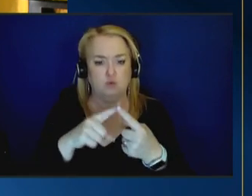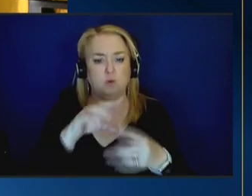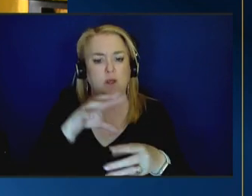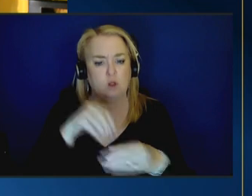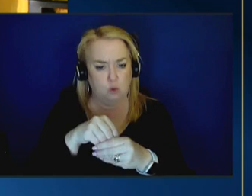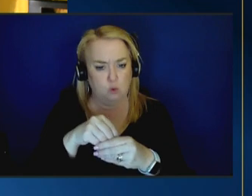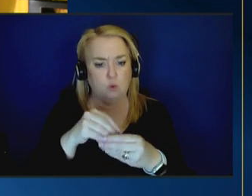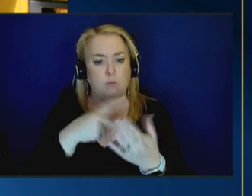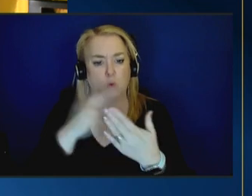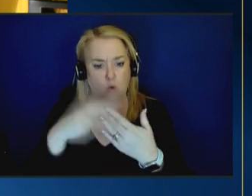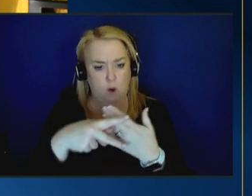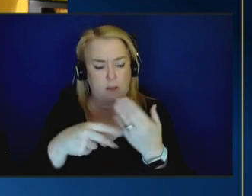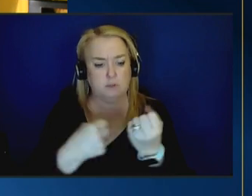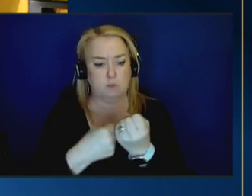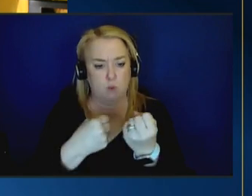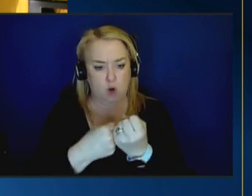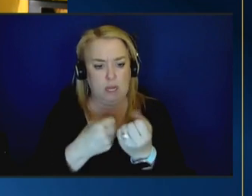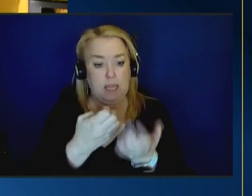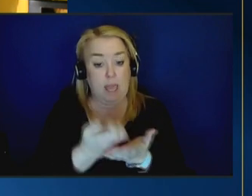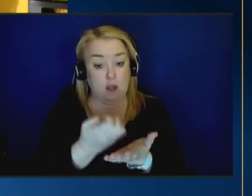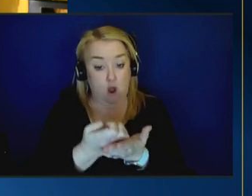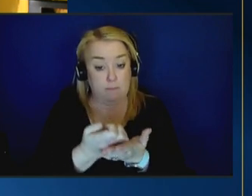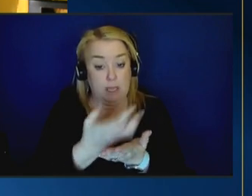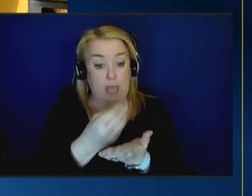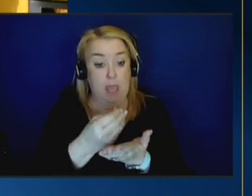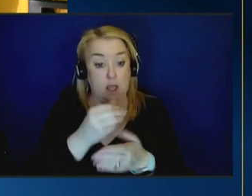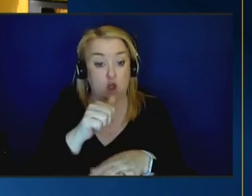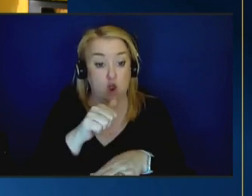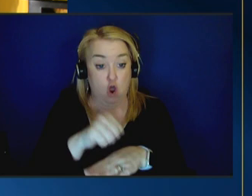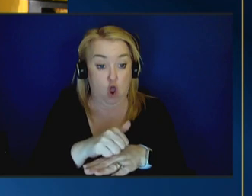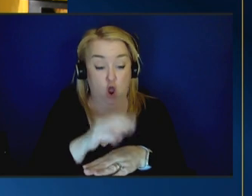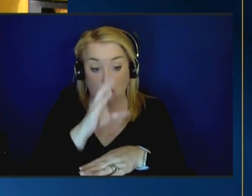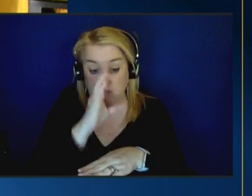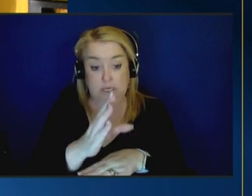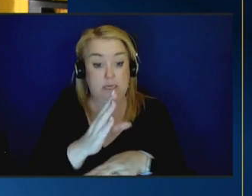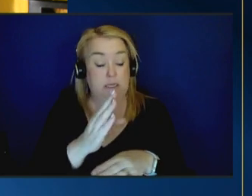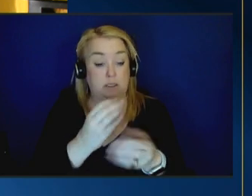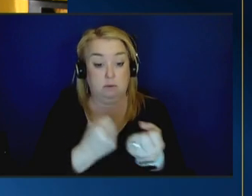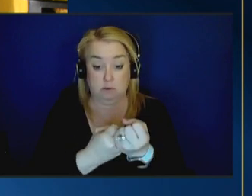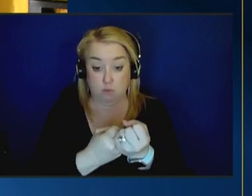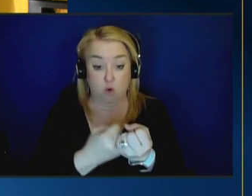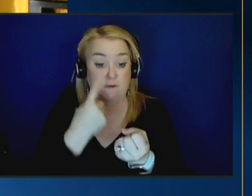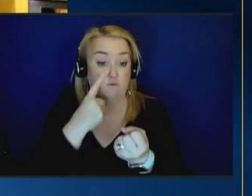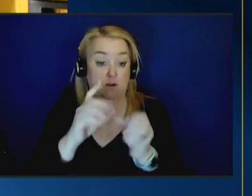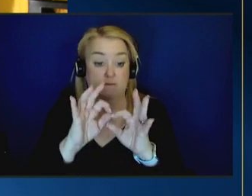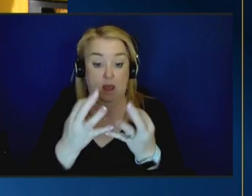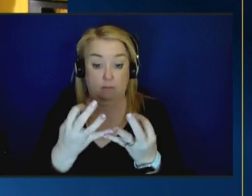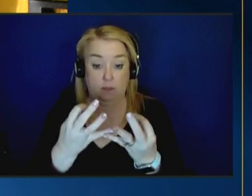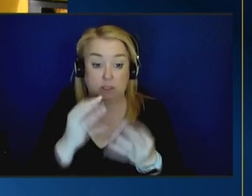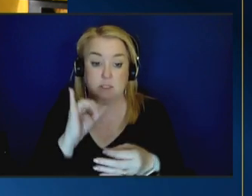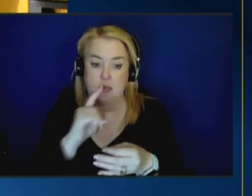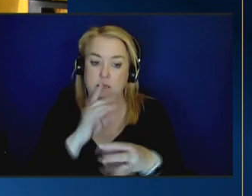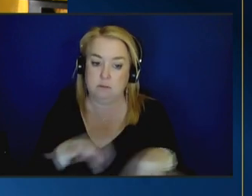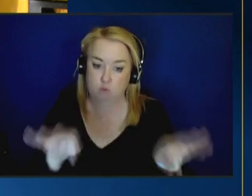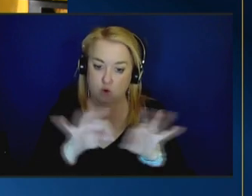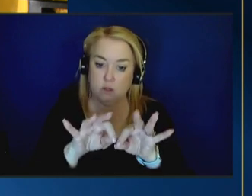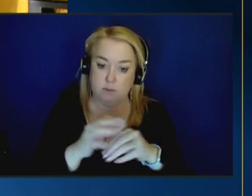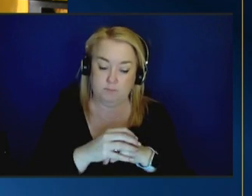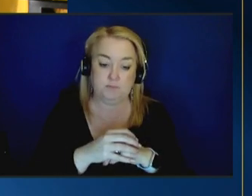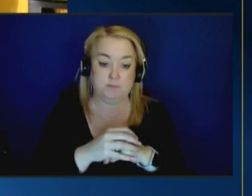support economic and concrete support access for families um i think that's very important the other one